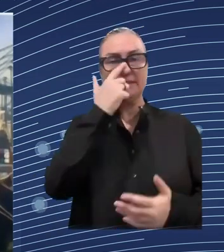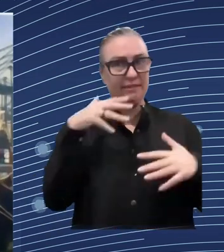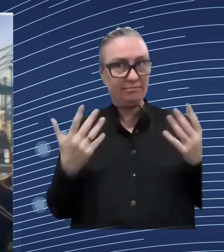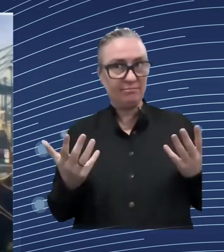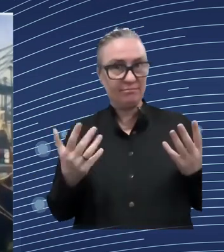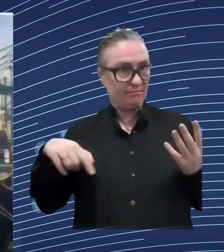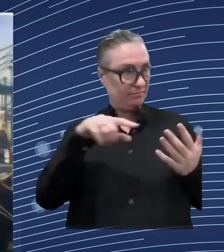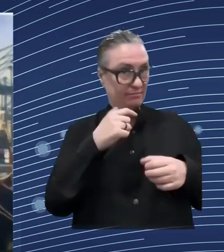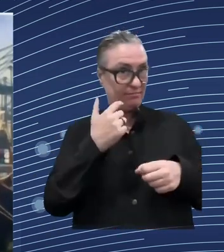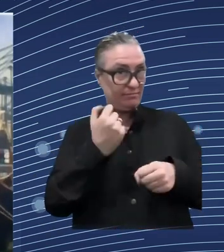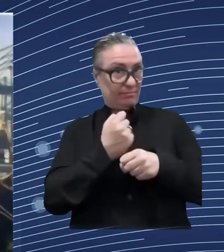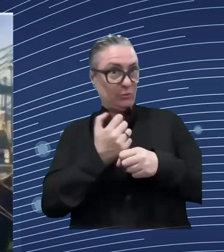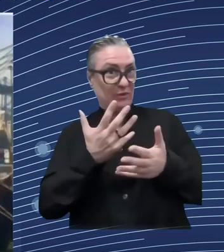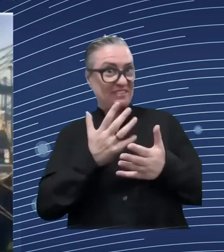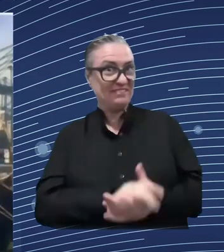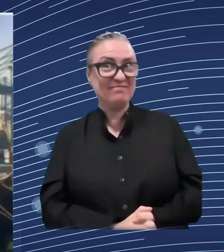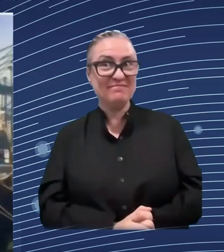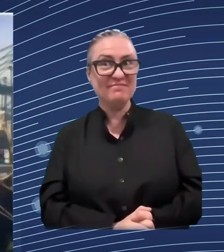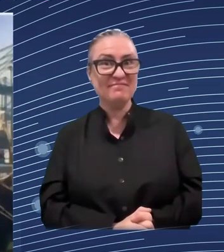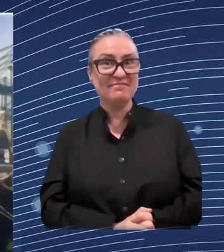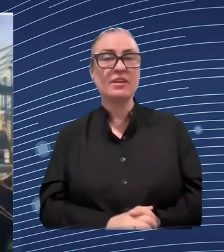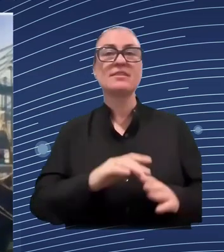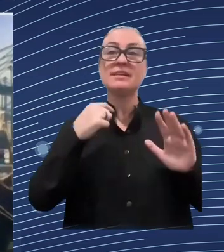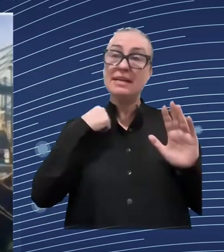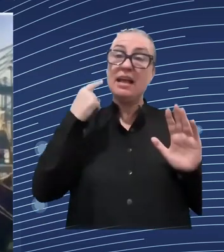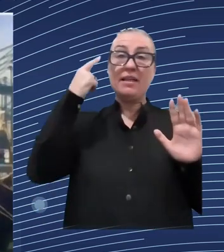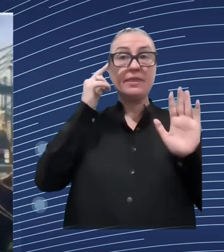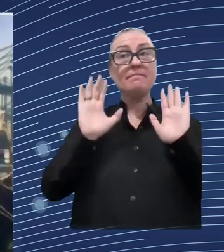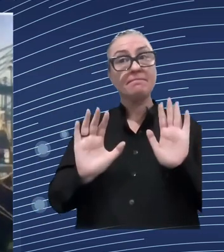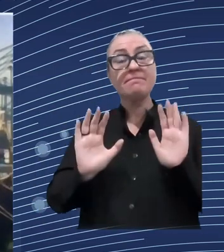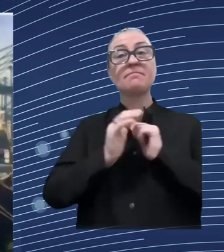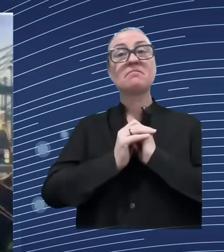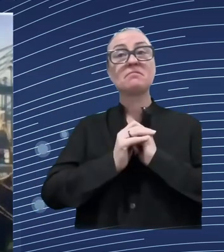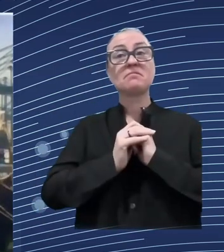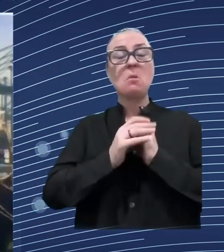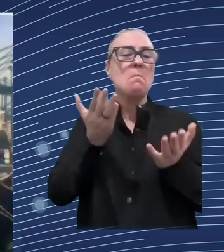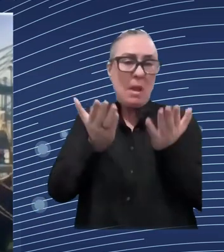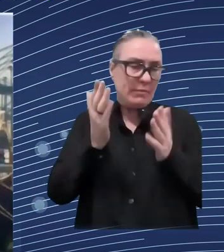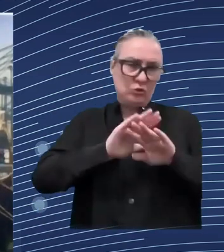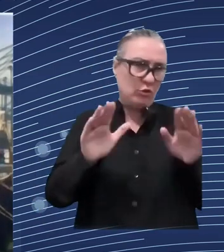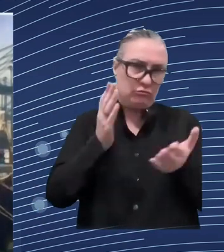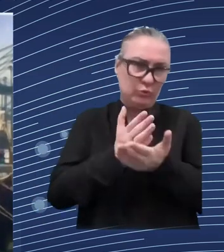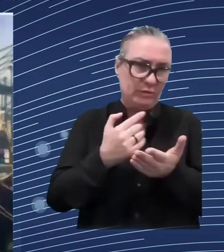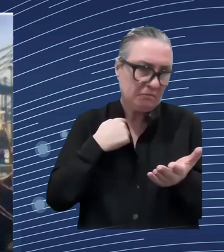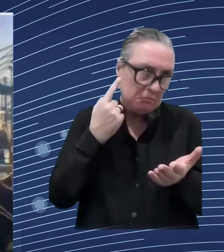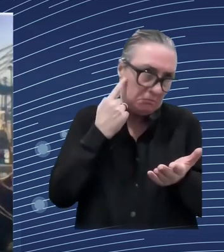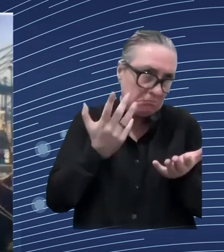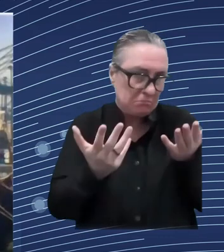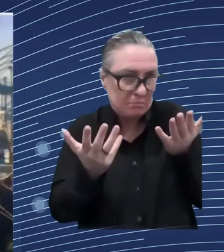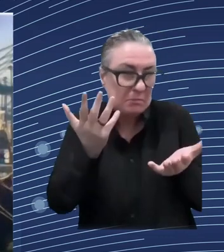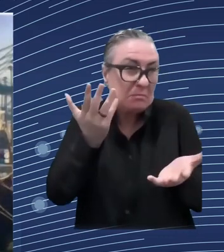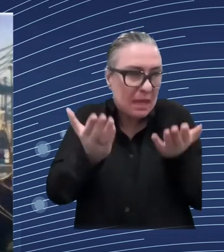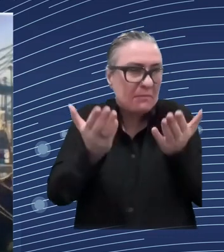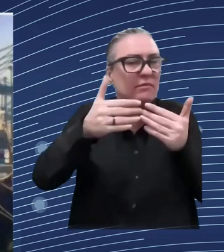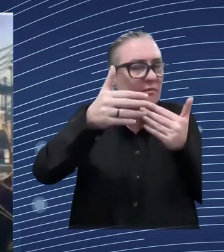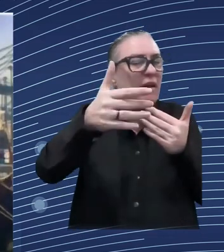intelligent than me i am still an optimist when it comes to ai i think it will broaden the market not shrinking it and let me explain you why i why i think